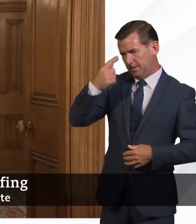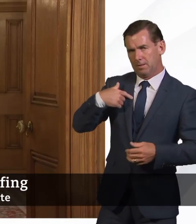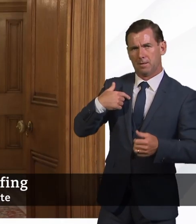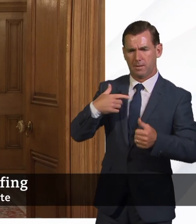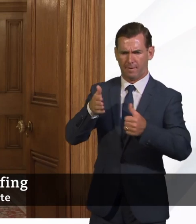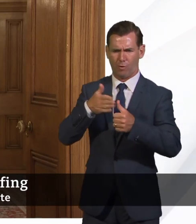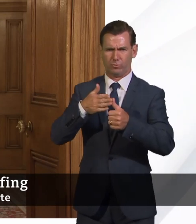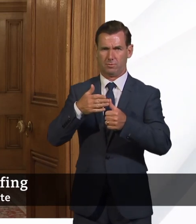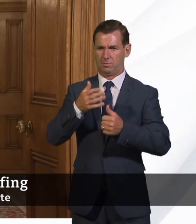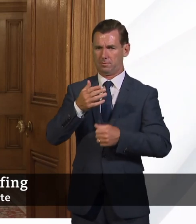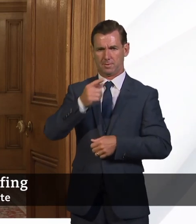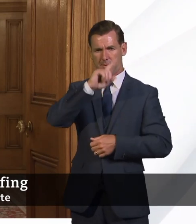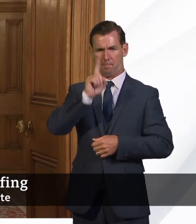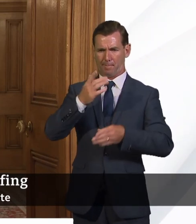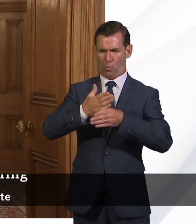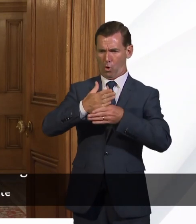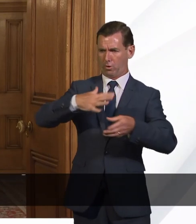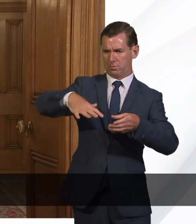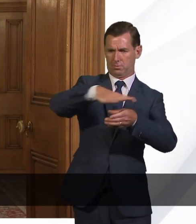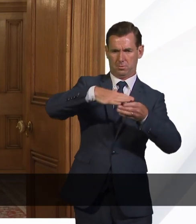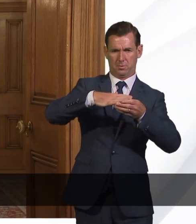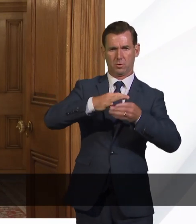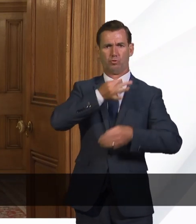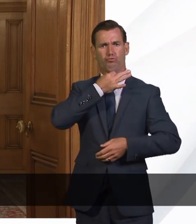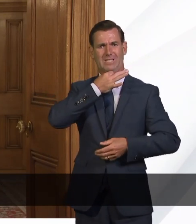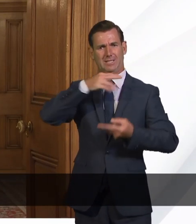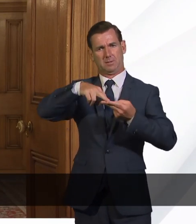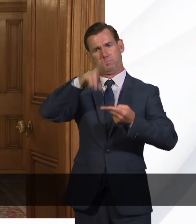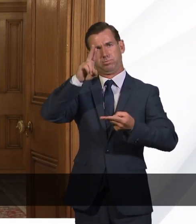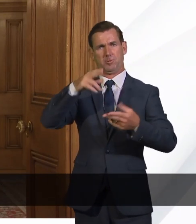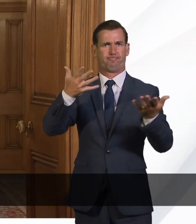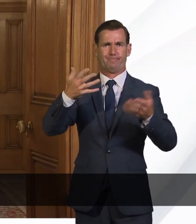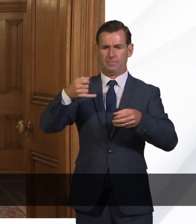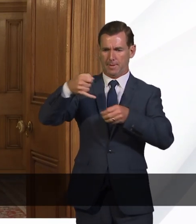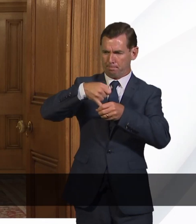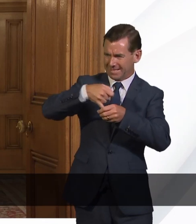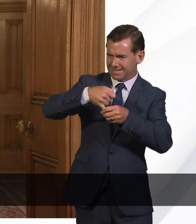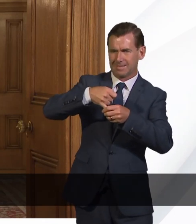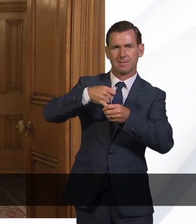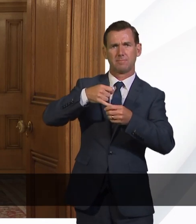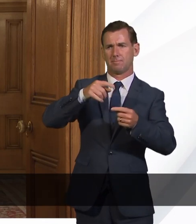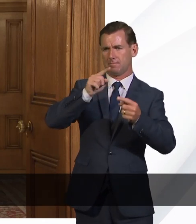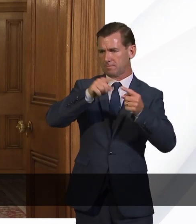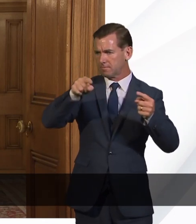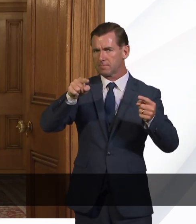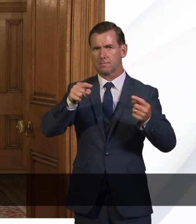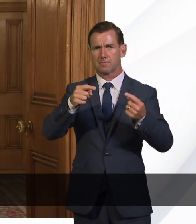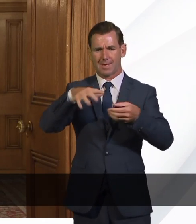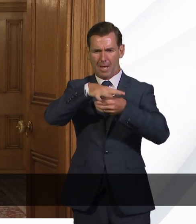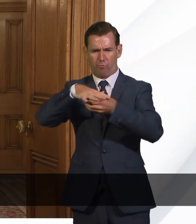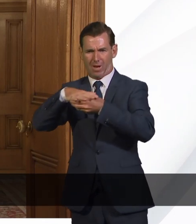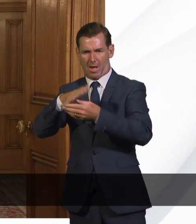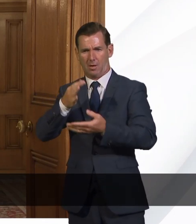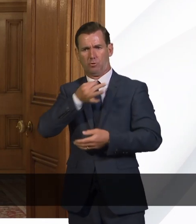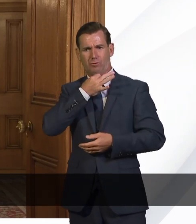risks areas of public service, sometimes like medicine. We take that incredibly seriously. It's the reason we did